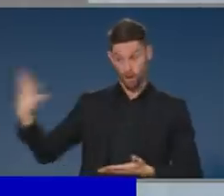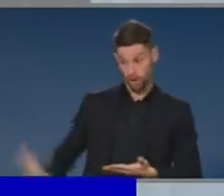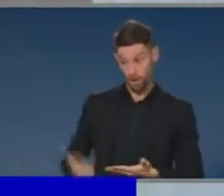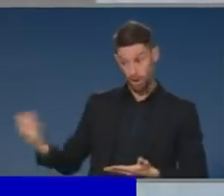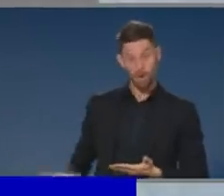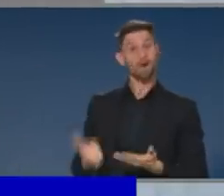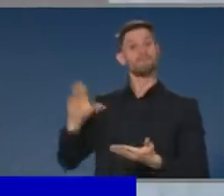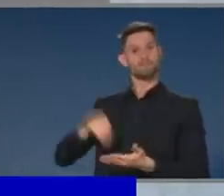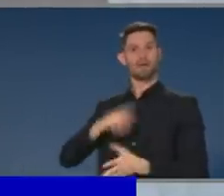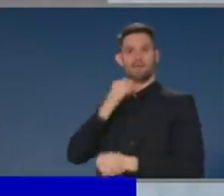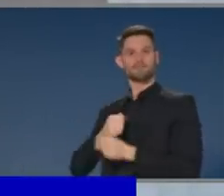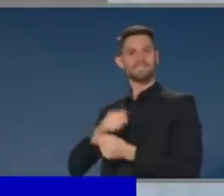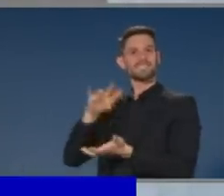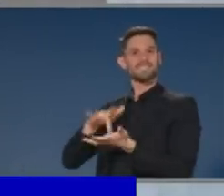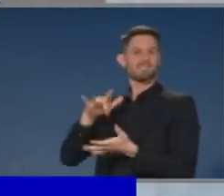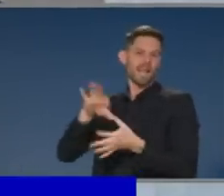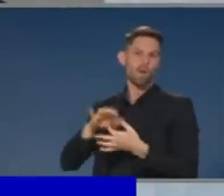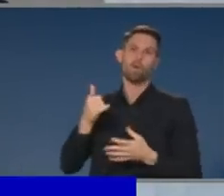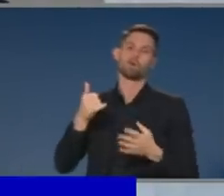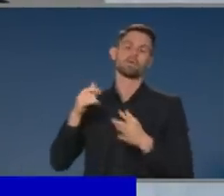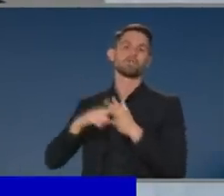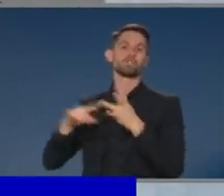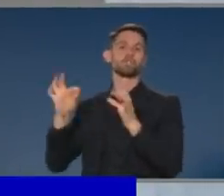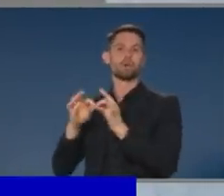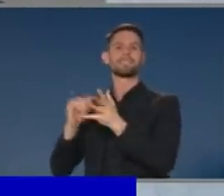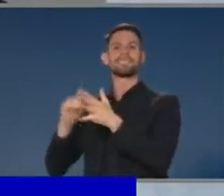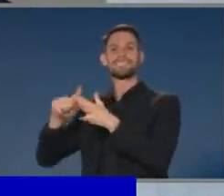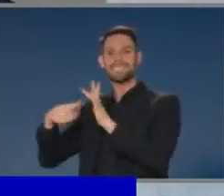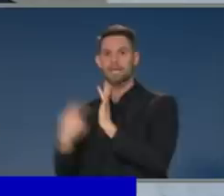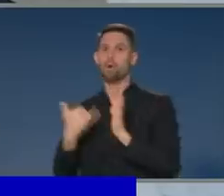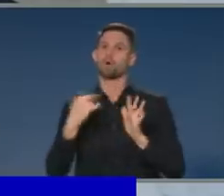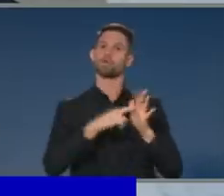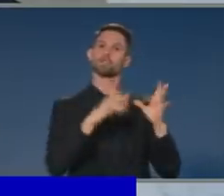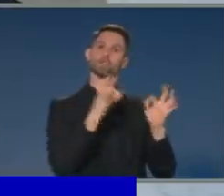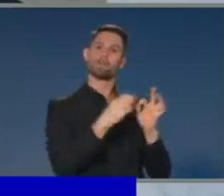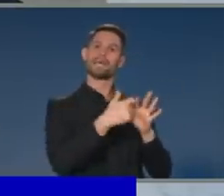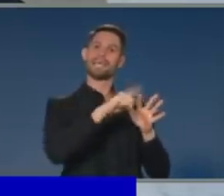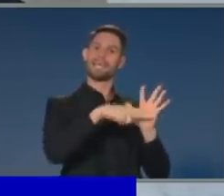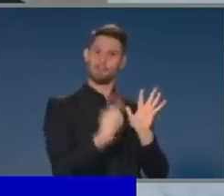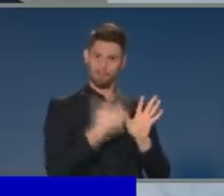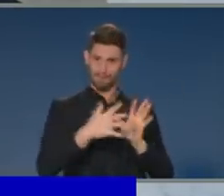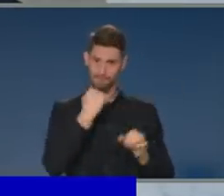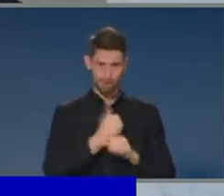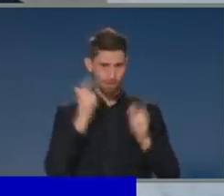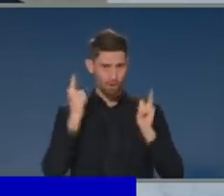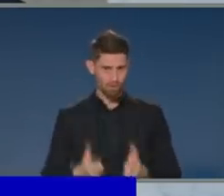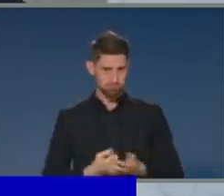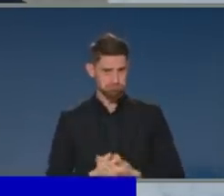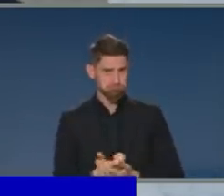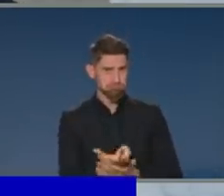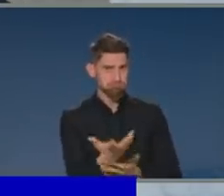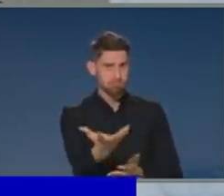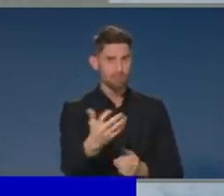JobSeeker and the JobKeeper program. This morning, your Home Affairs Minister, Peter Dutton, says that if the Government can help more people through the